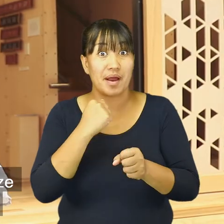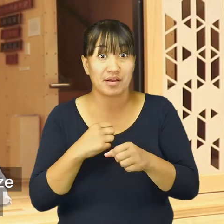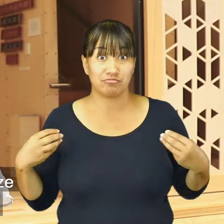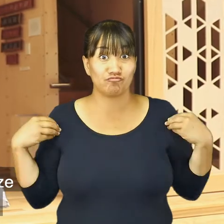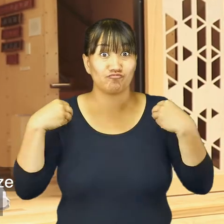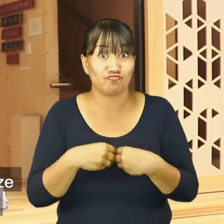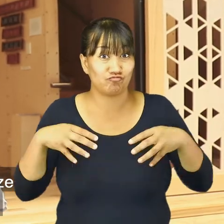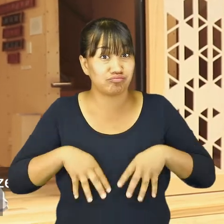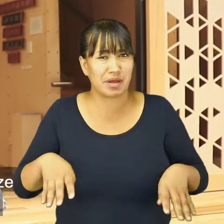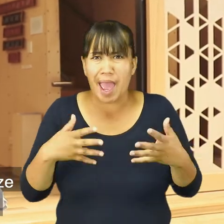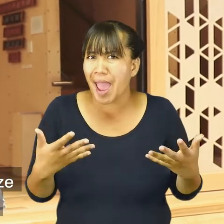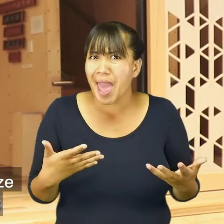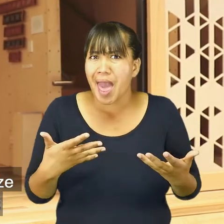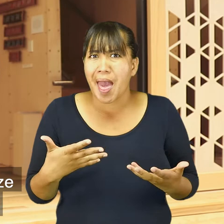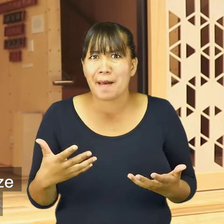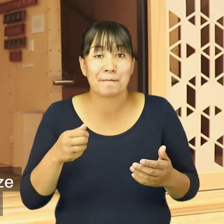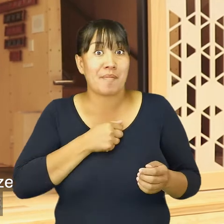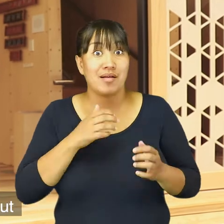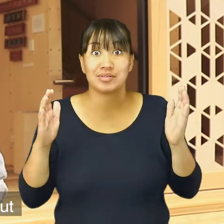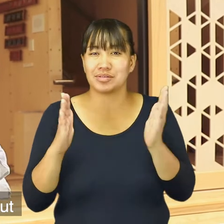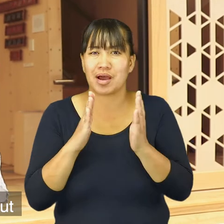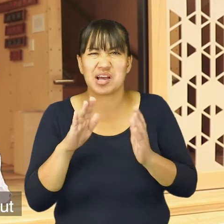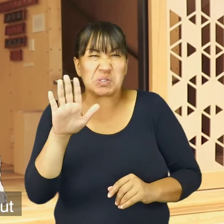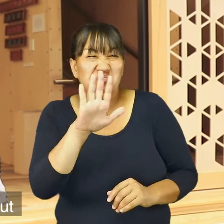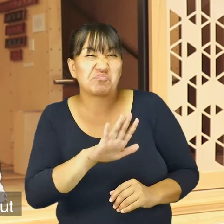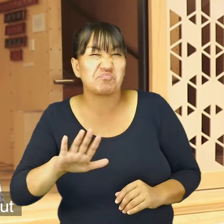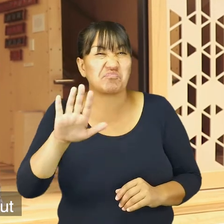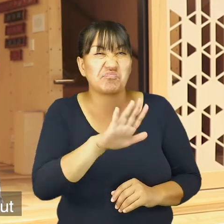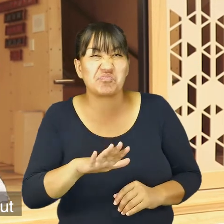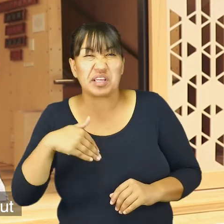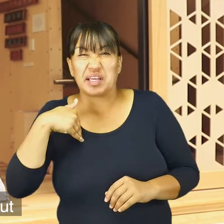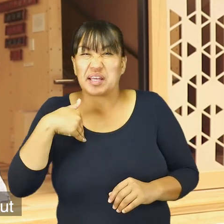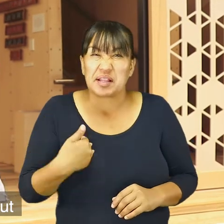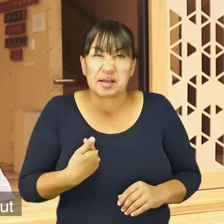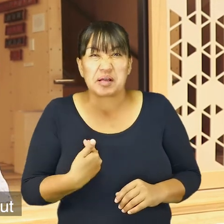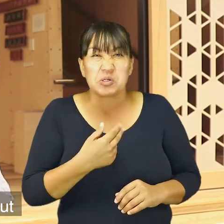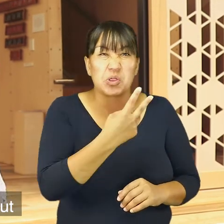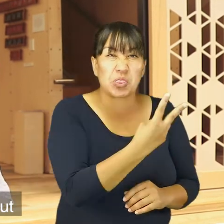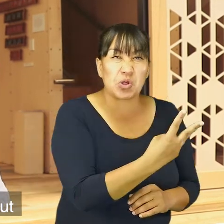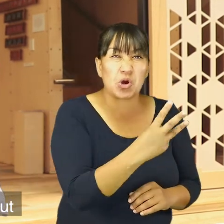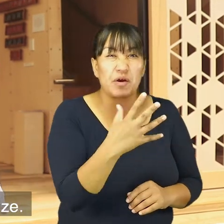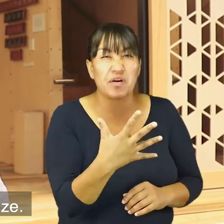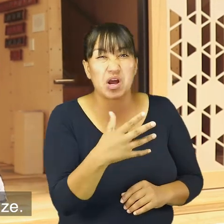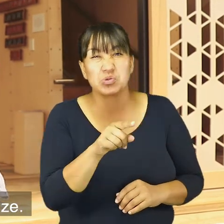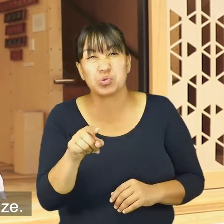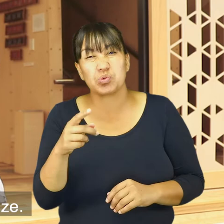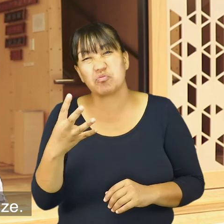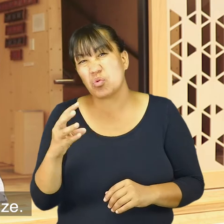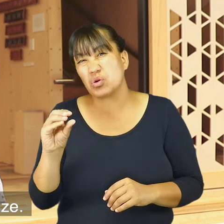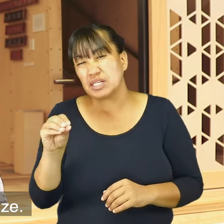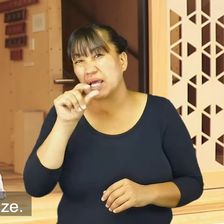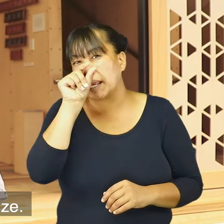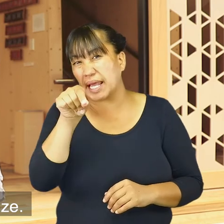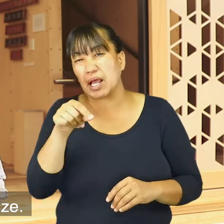So to make an average size korowai, you're looking at, for someone my size, you're looking at about, up here about 35-40